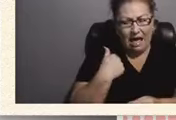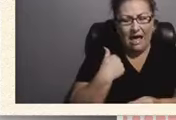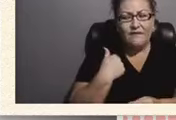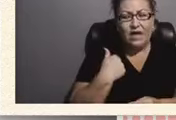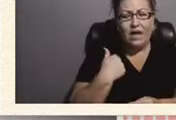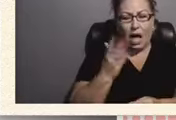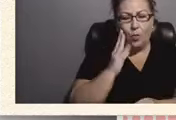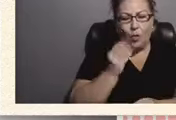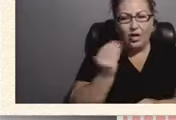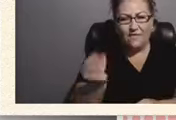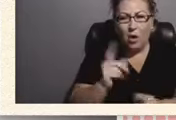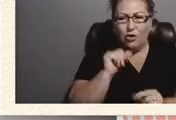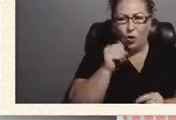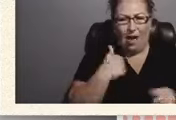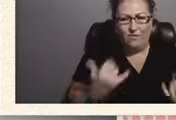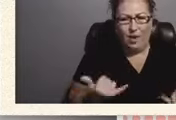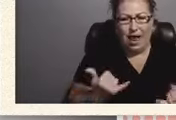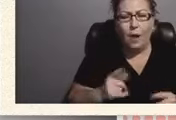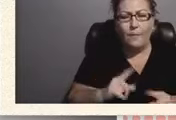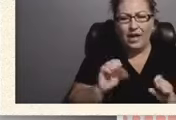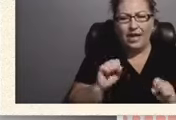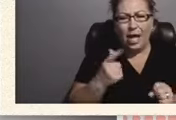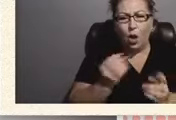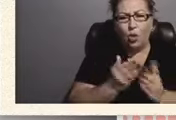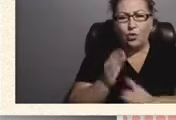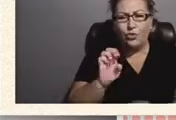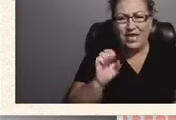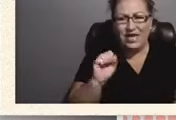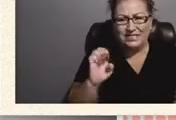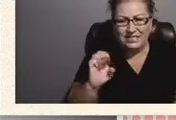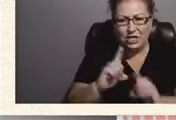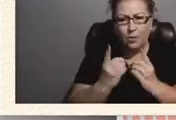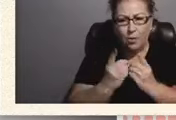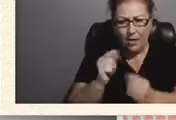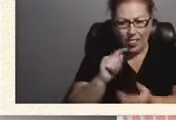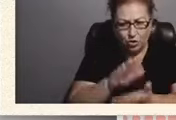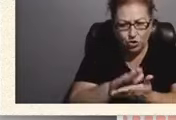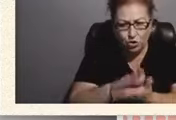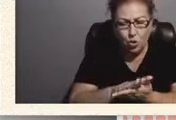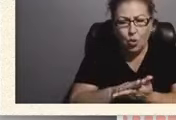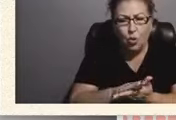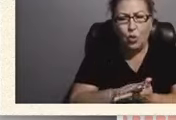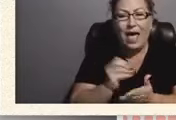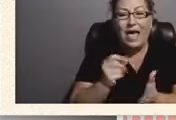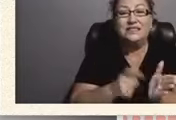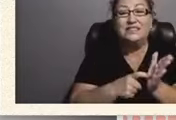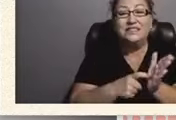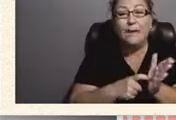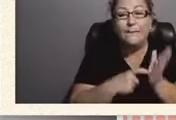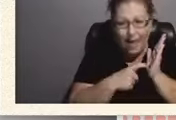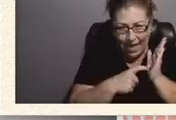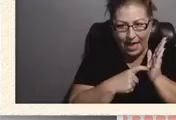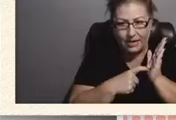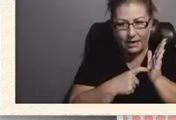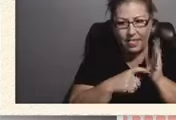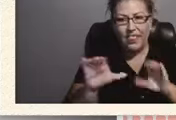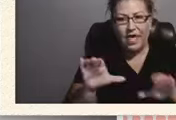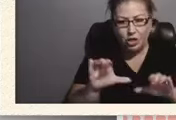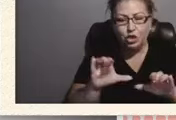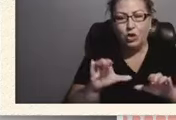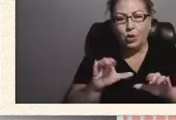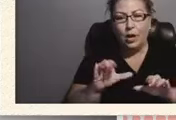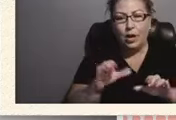through your ESC department at the school and demand that they do best buddies. And